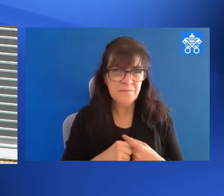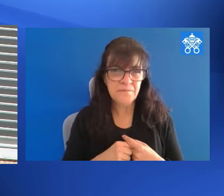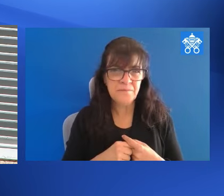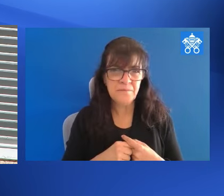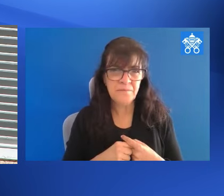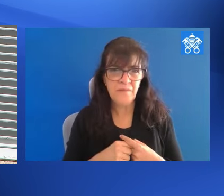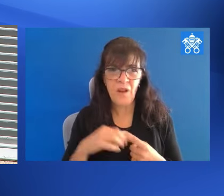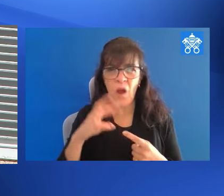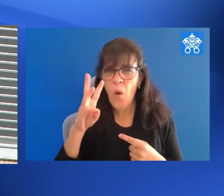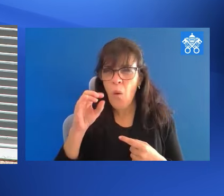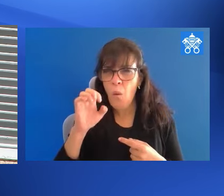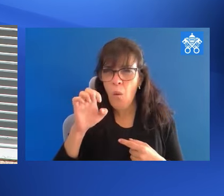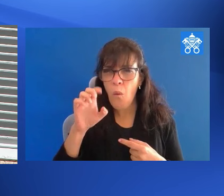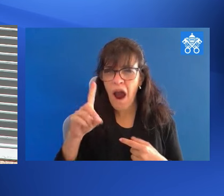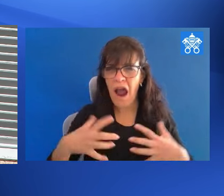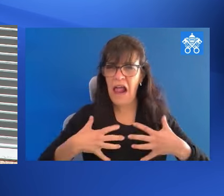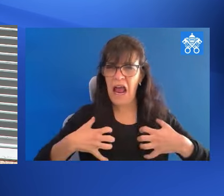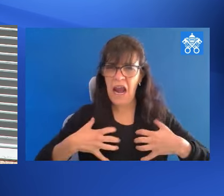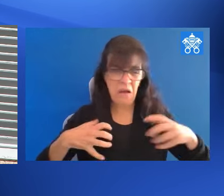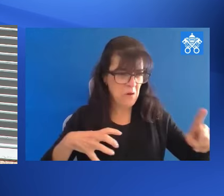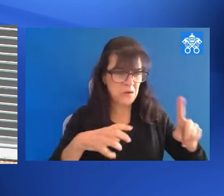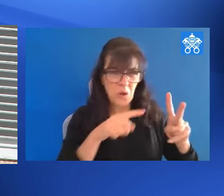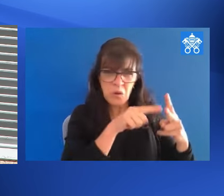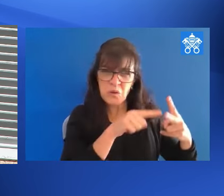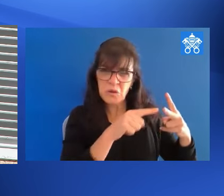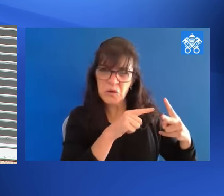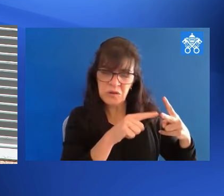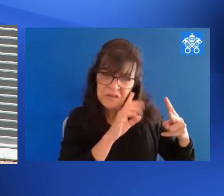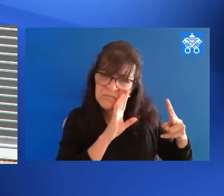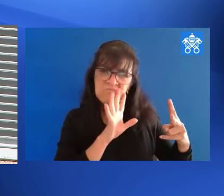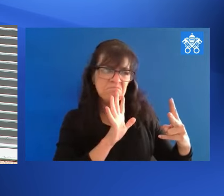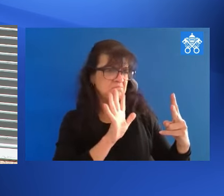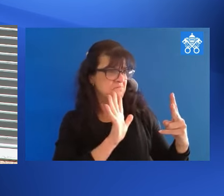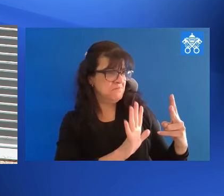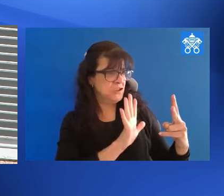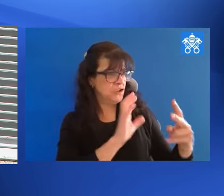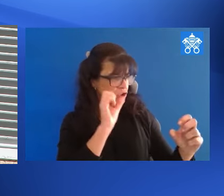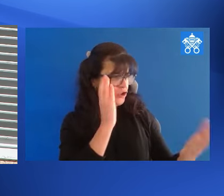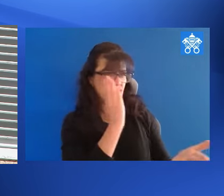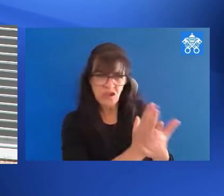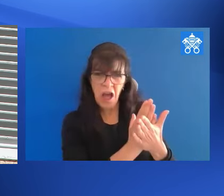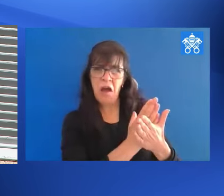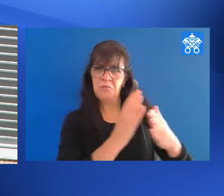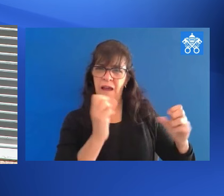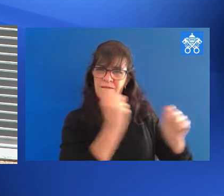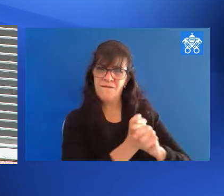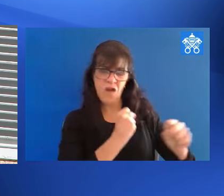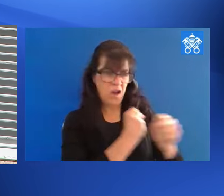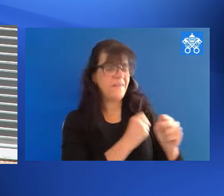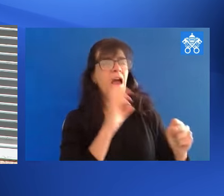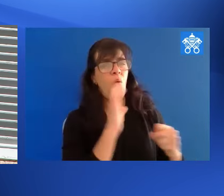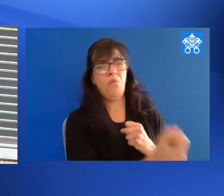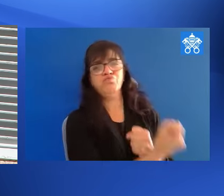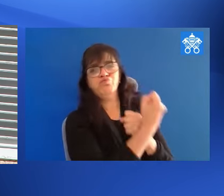They are wild beasts, and as such, they must be tamed and fought, otherwise they will